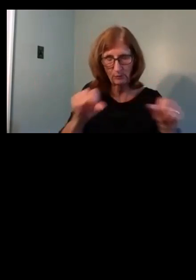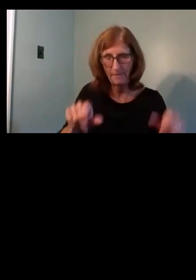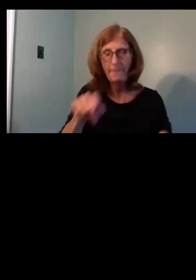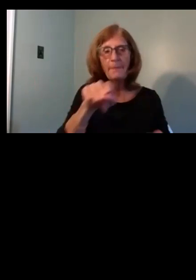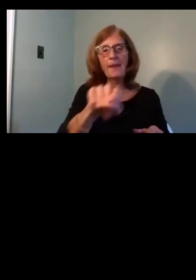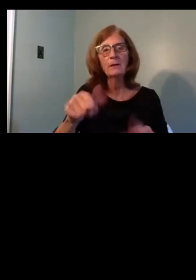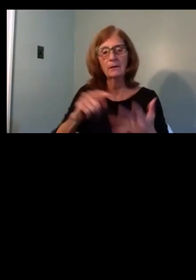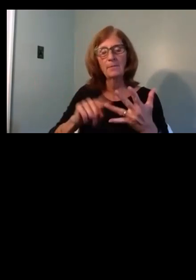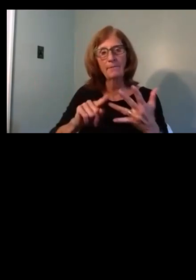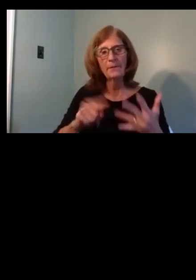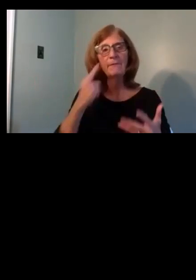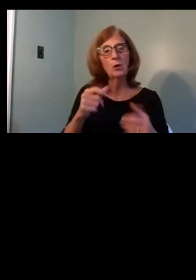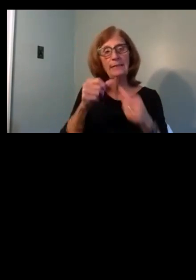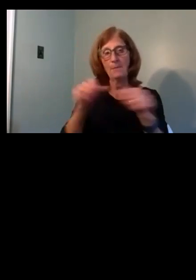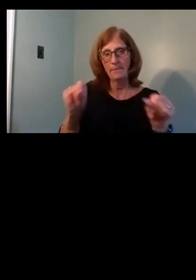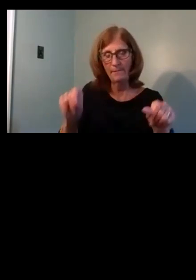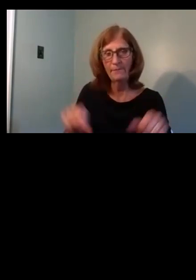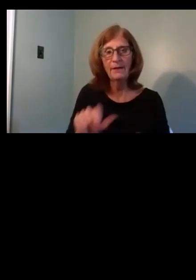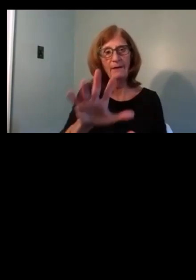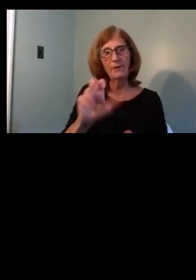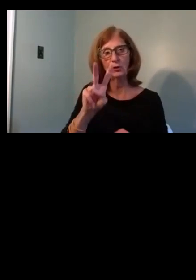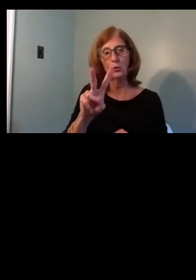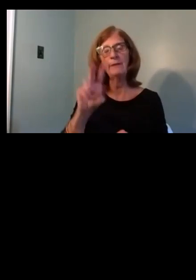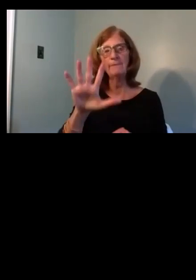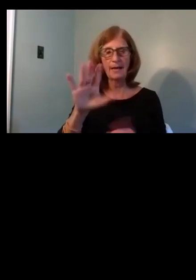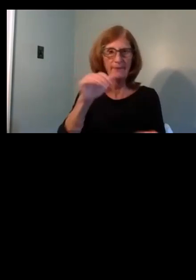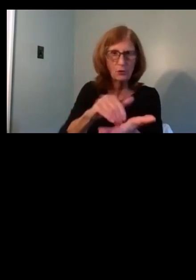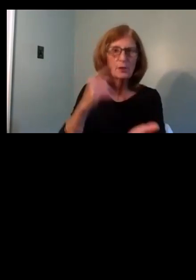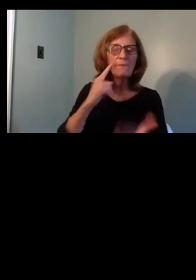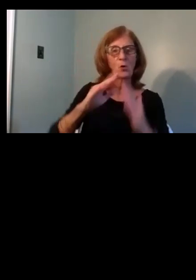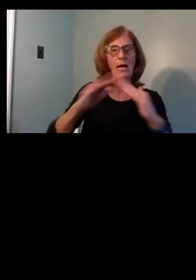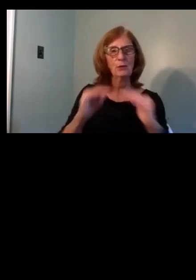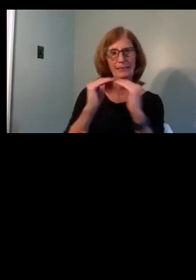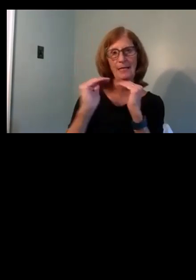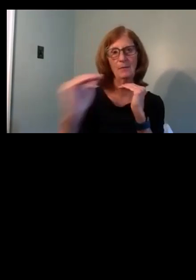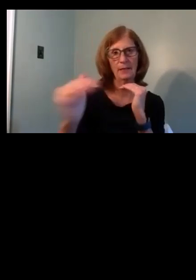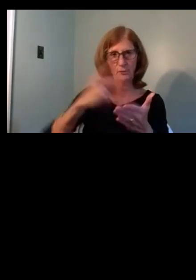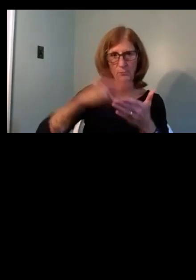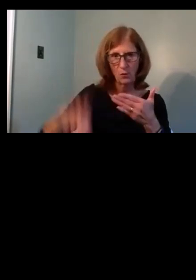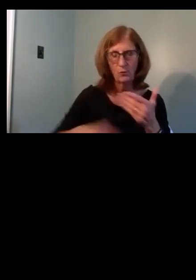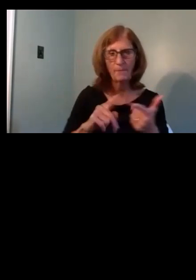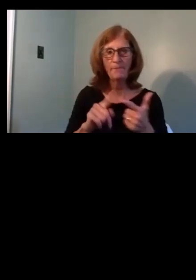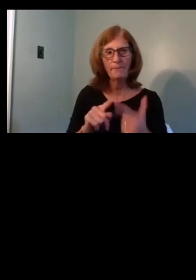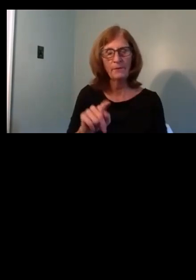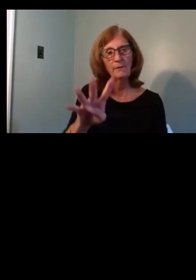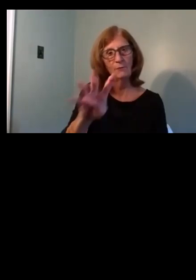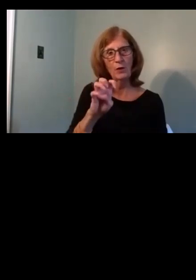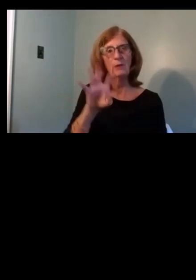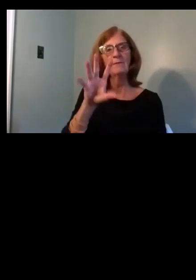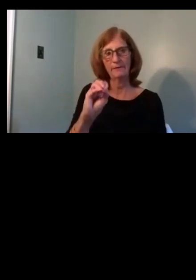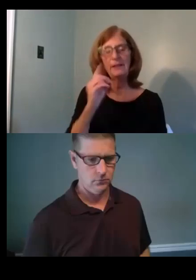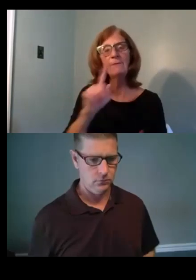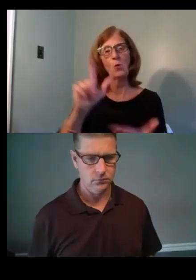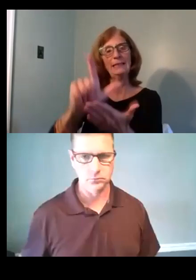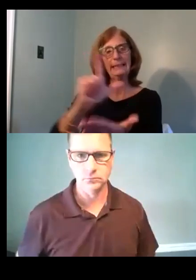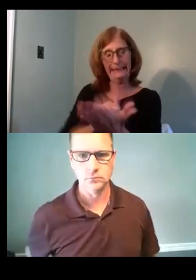costs, $525,000 in housing stabilization program, uh, $450,000 in legal assistance